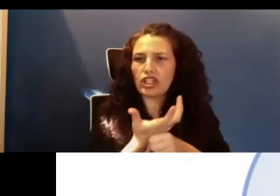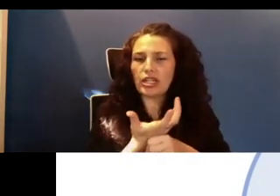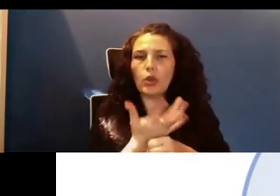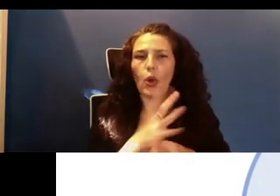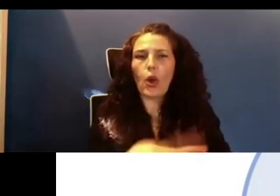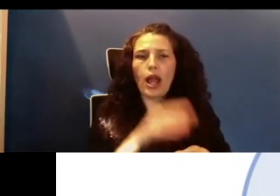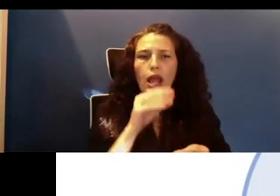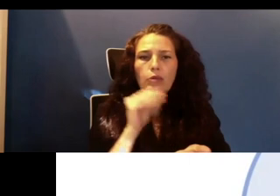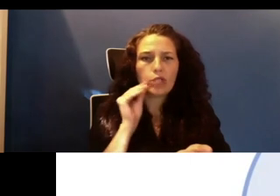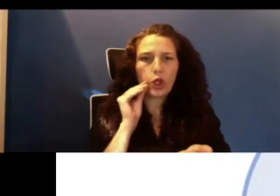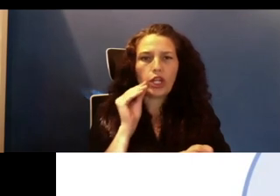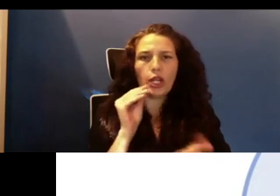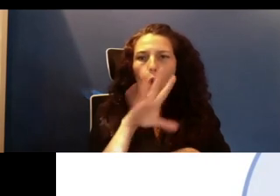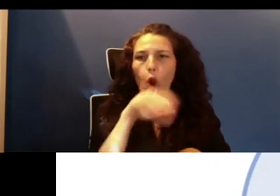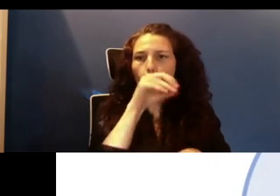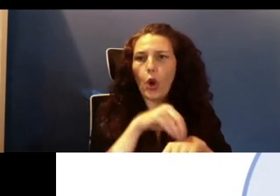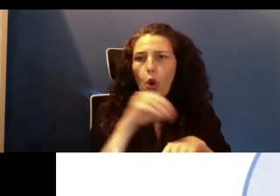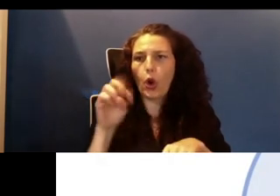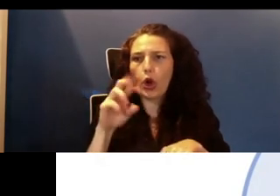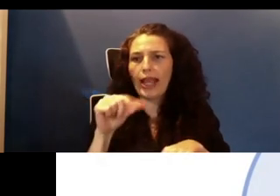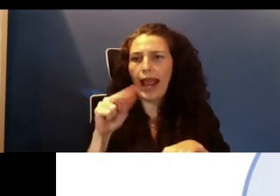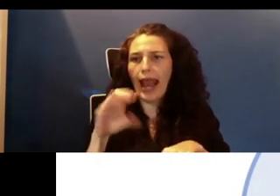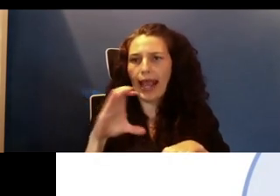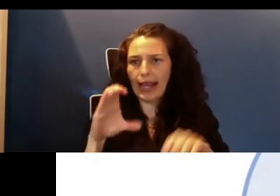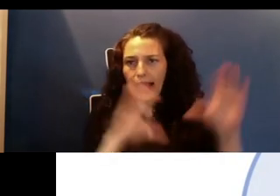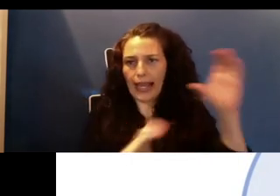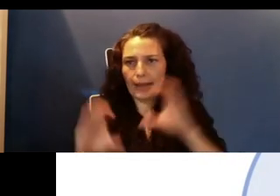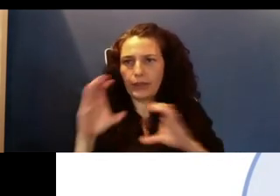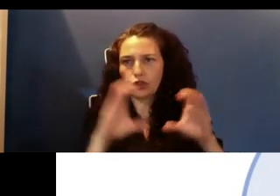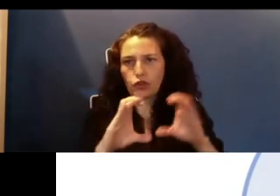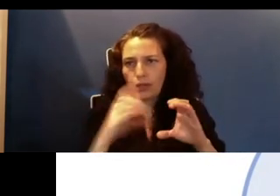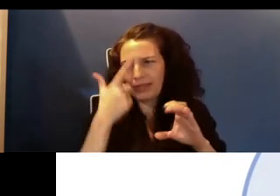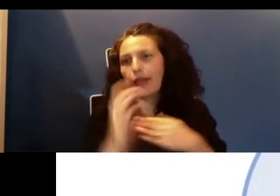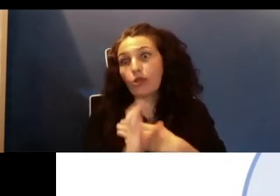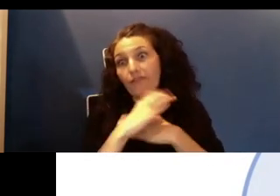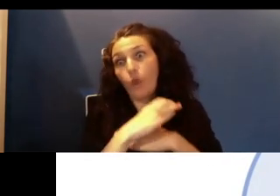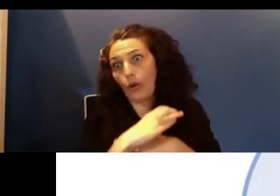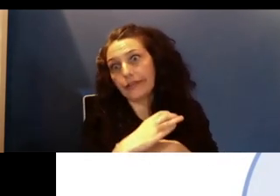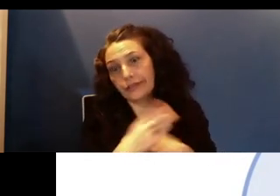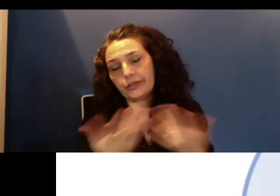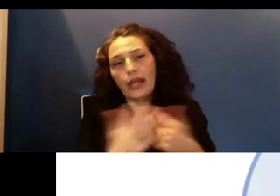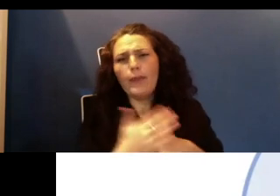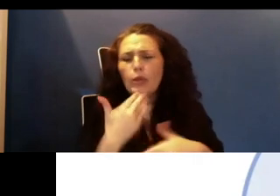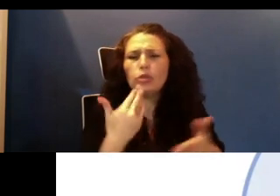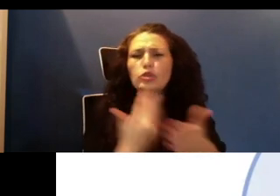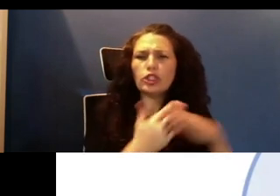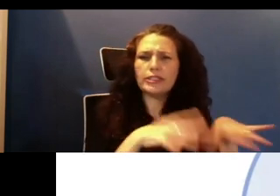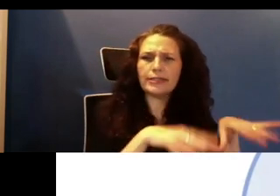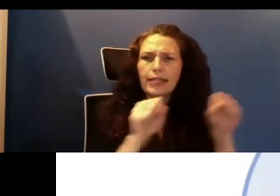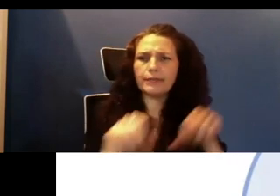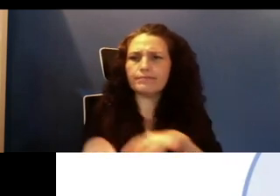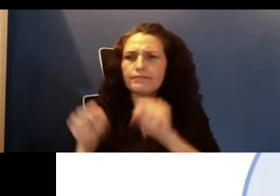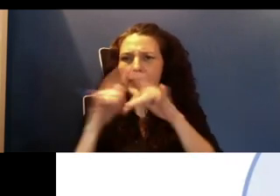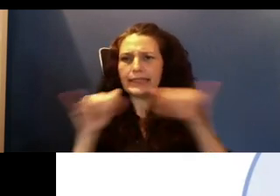chemistry because the parents told me I had to. But it was a good thing that I was taking both of those classes at the same time